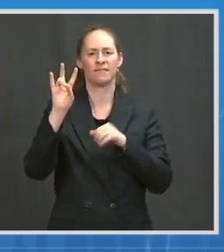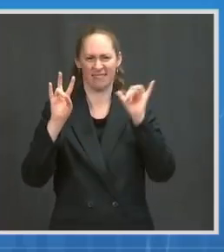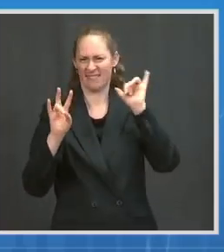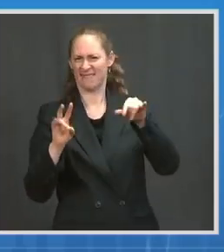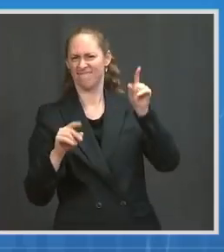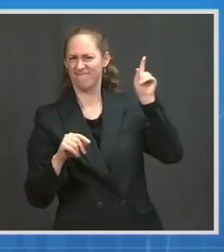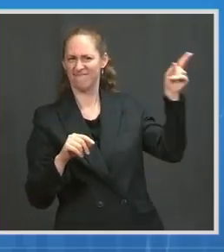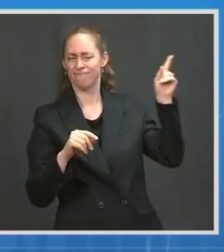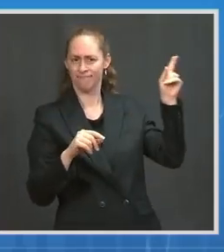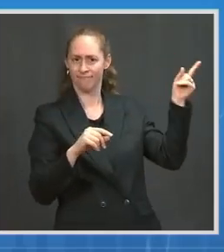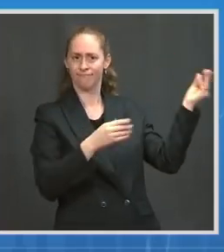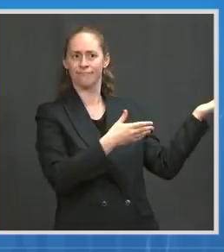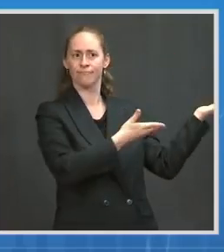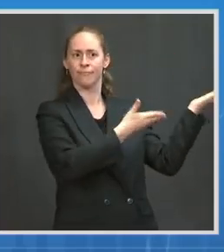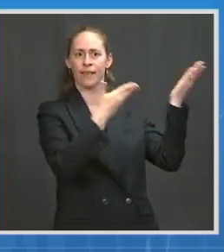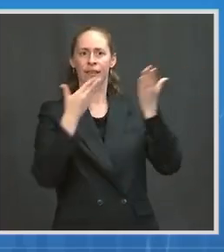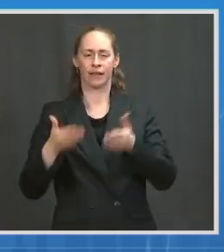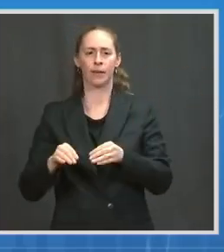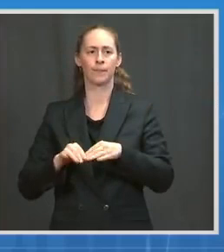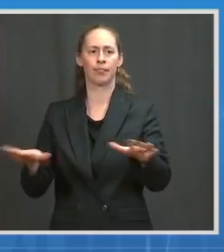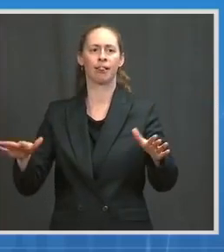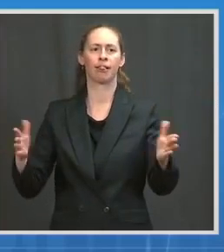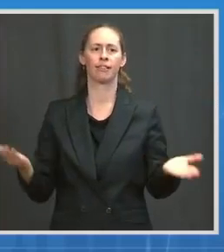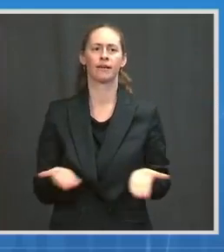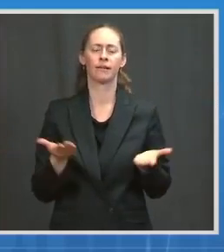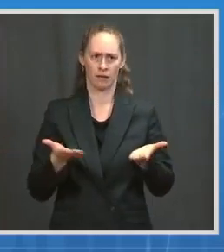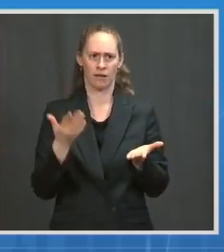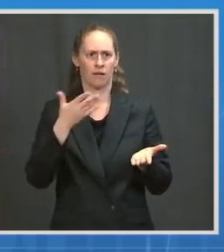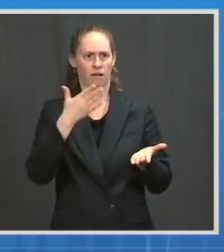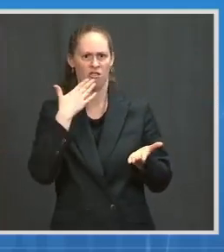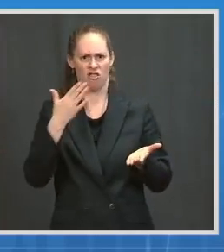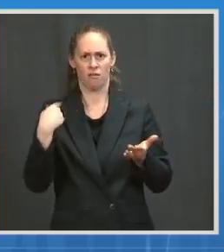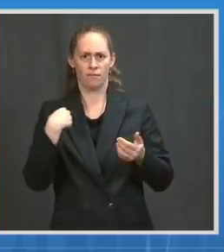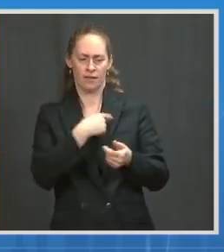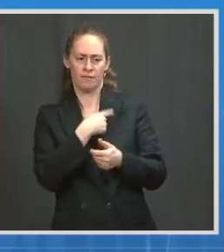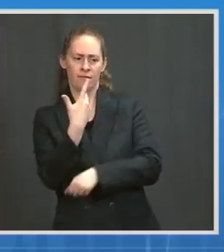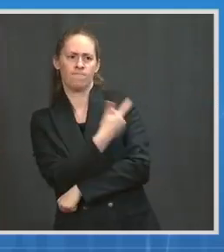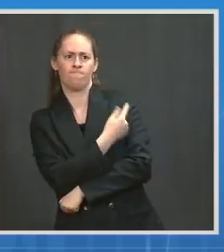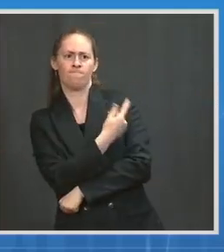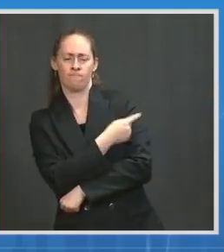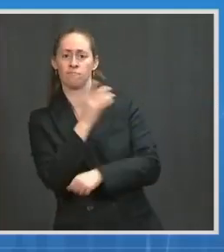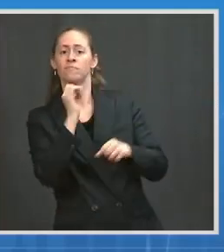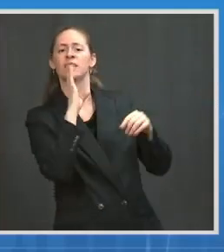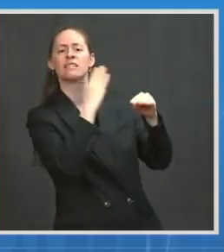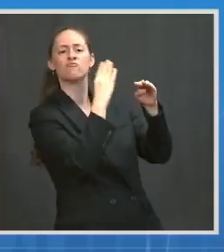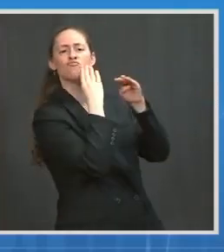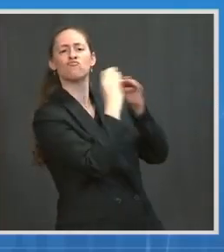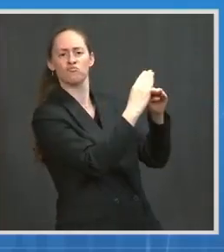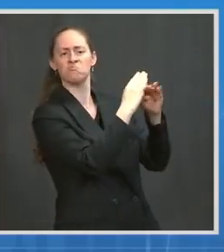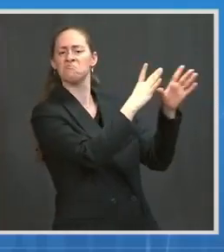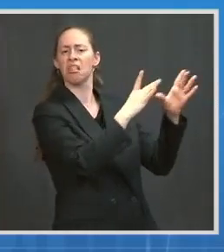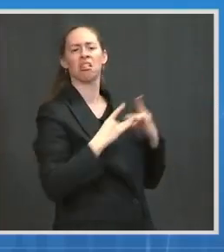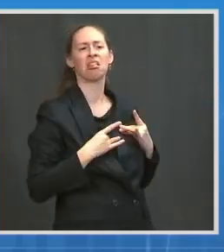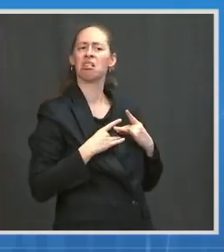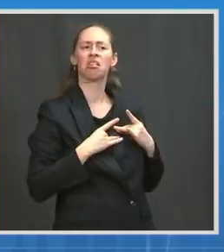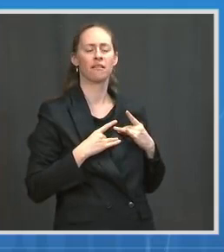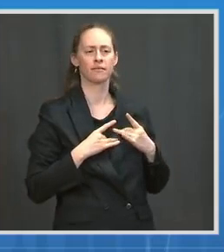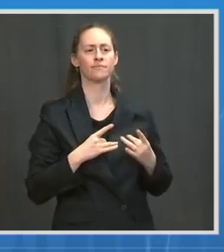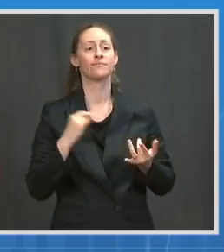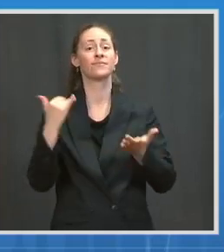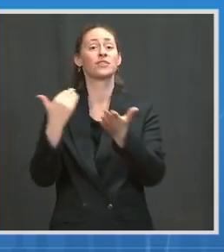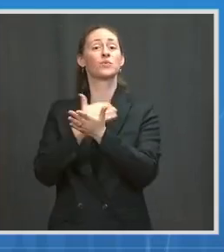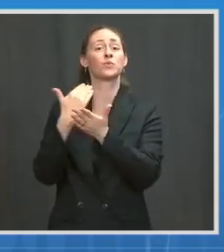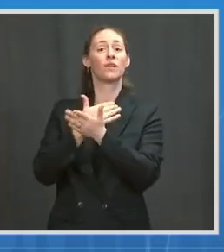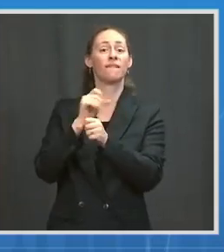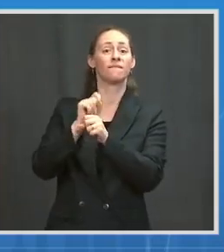are really quite effective in protection against that variant. Take another variant, the one that is dominant in